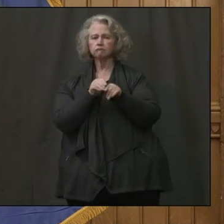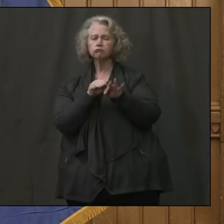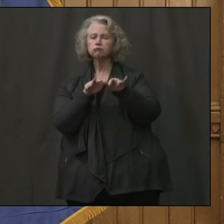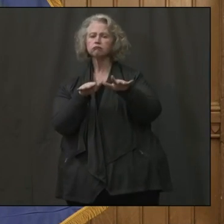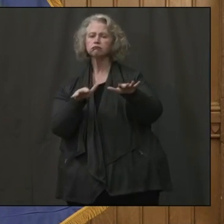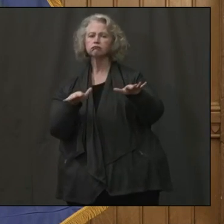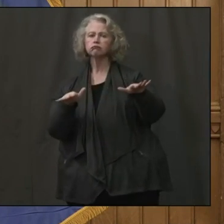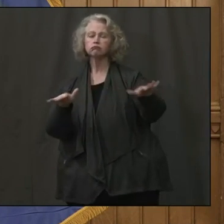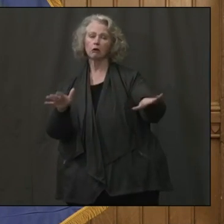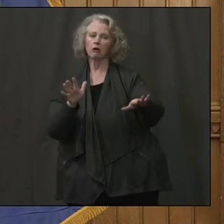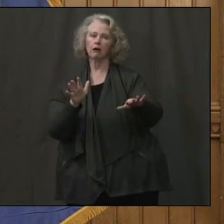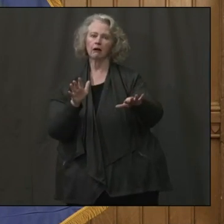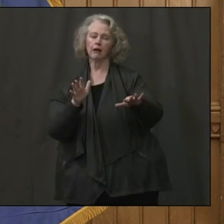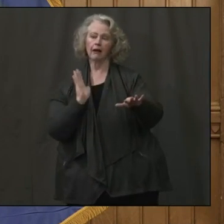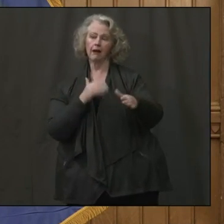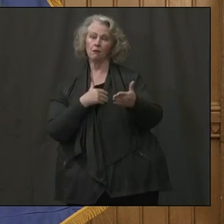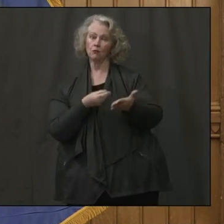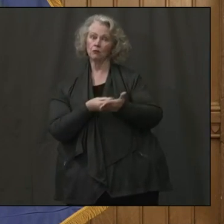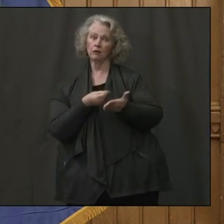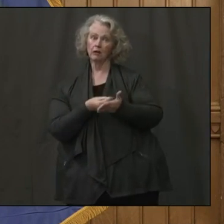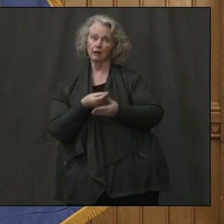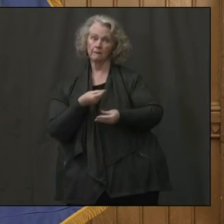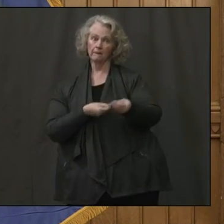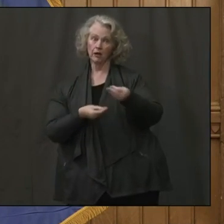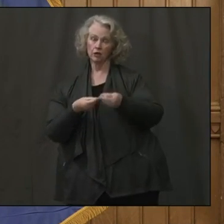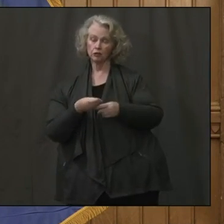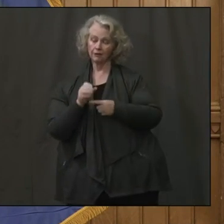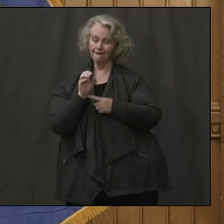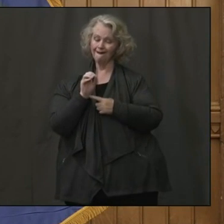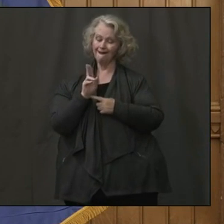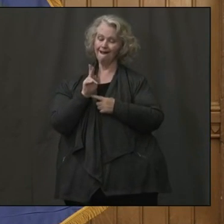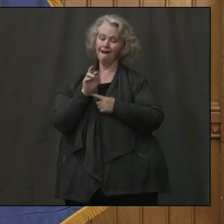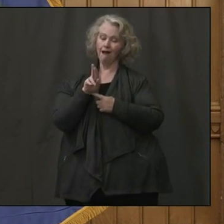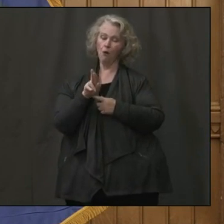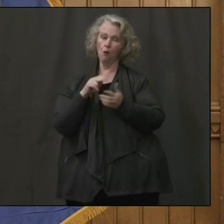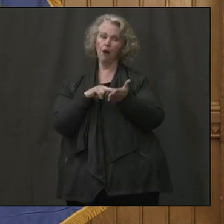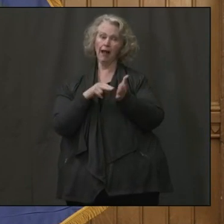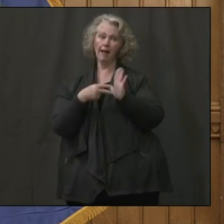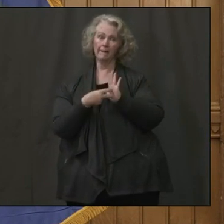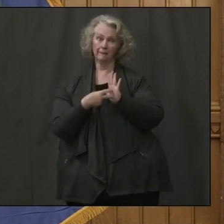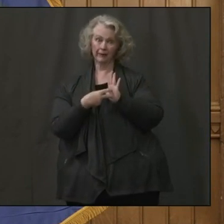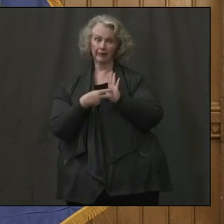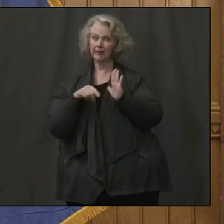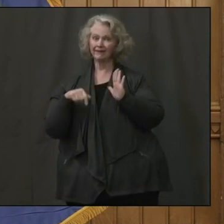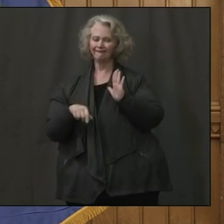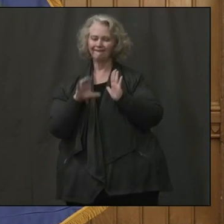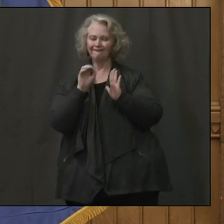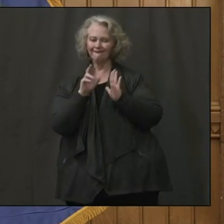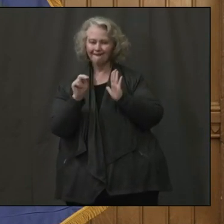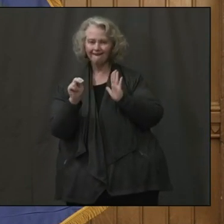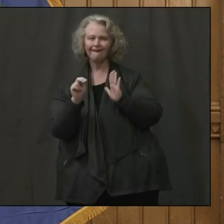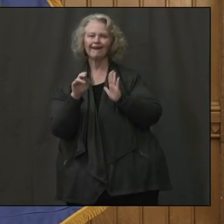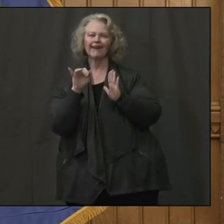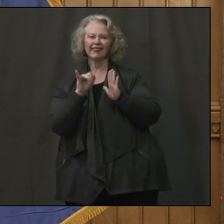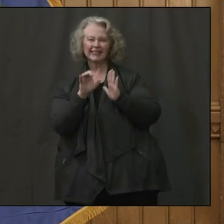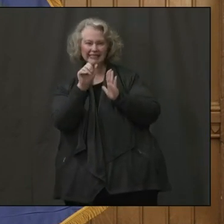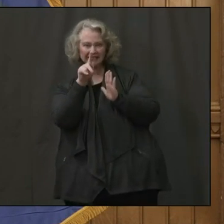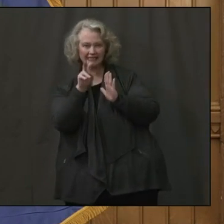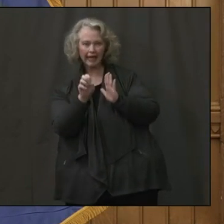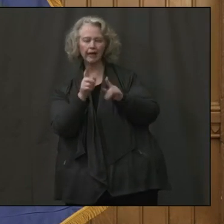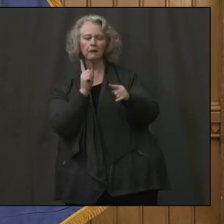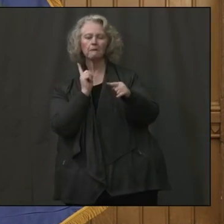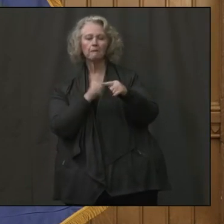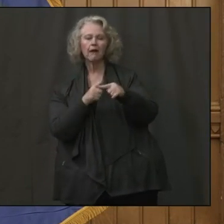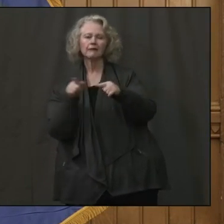our budgets. When I say our budgets, that's the Connecticut state budget. That's the municipal budgets.